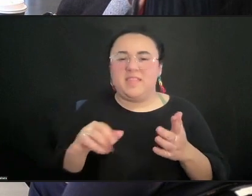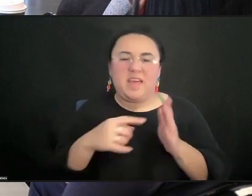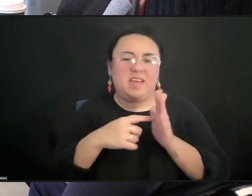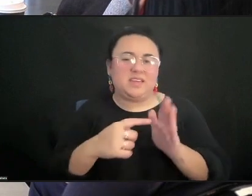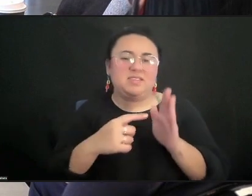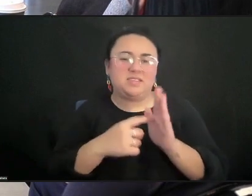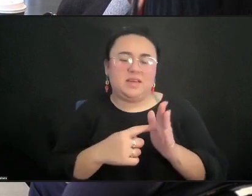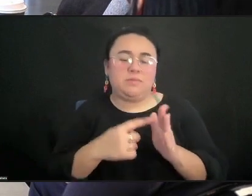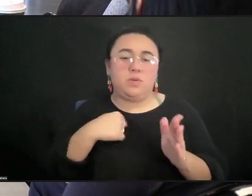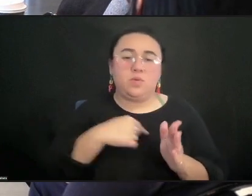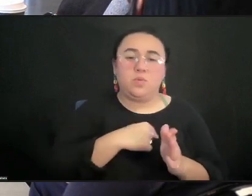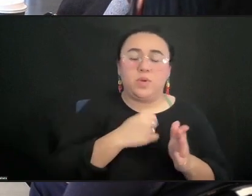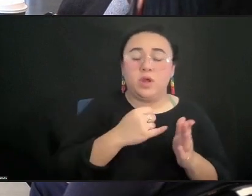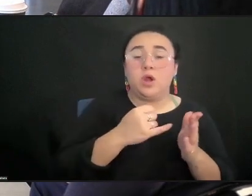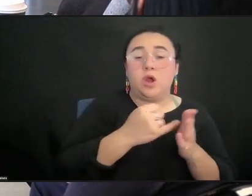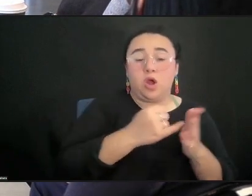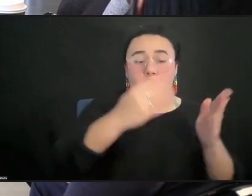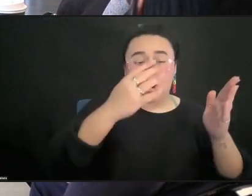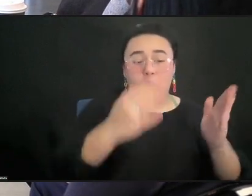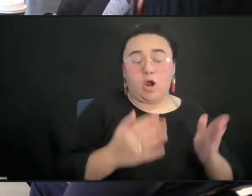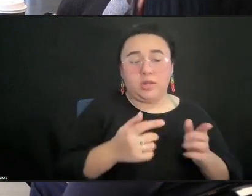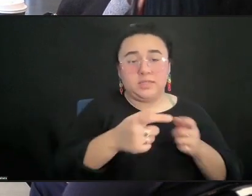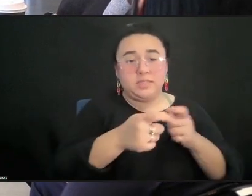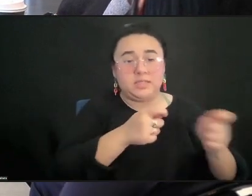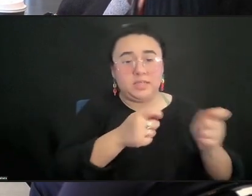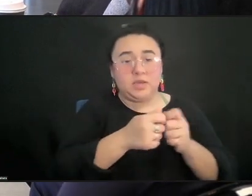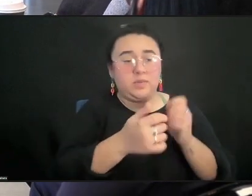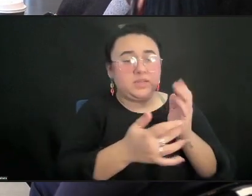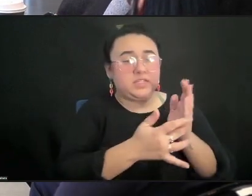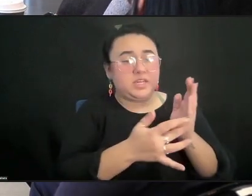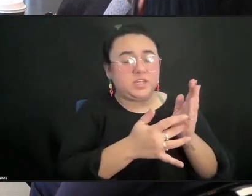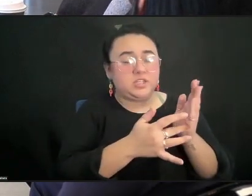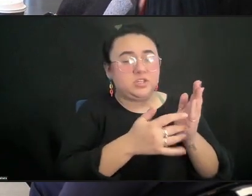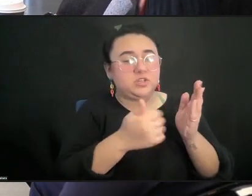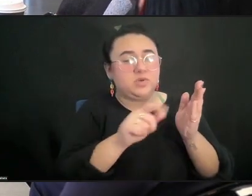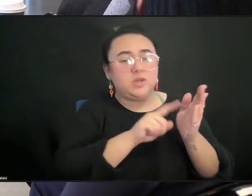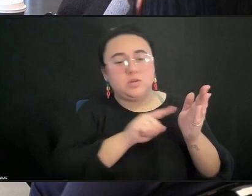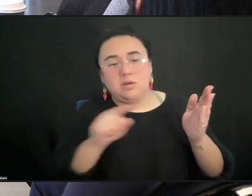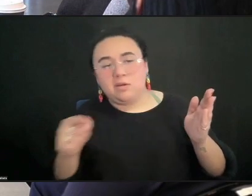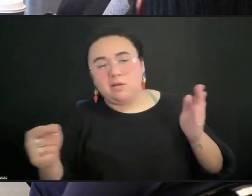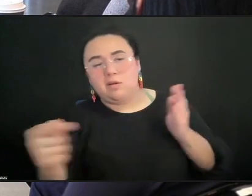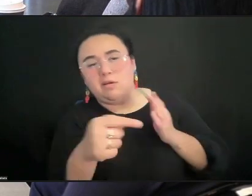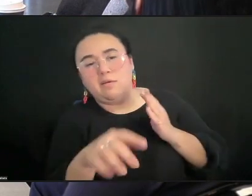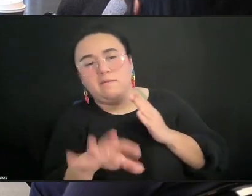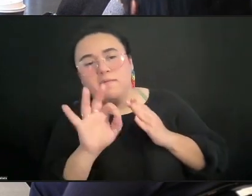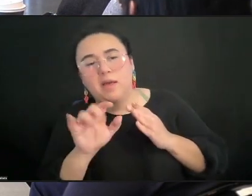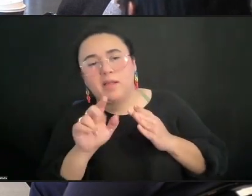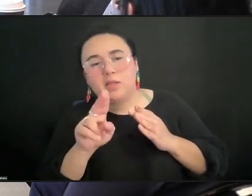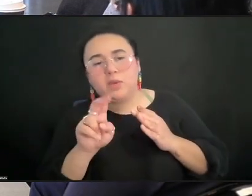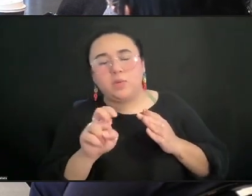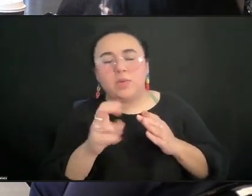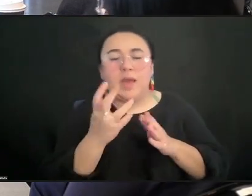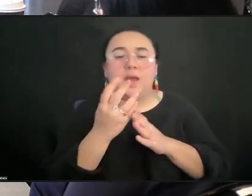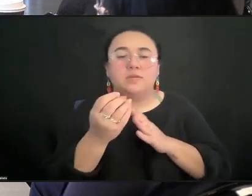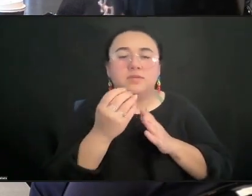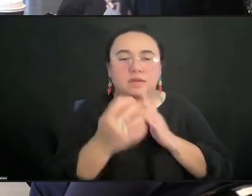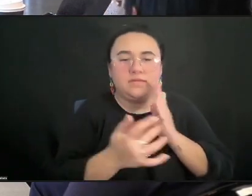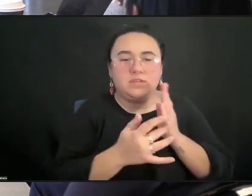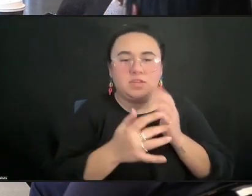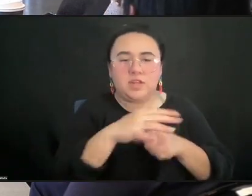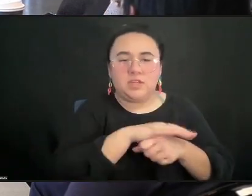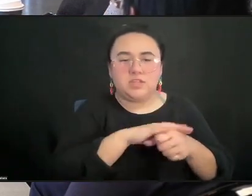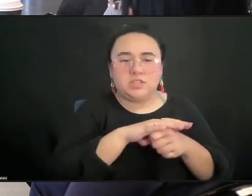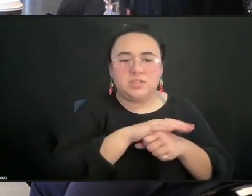looking for clues outside of this particular sector. So as producers, we're learning from that as well. So conversations with